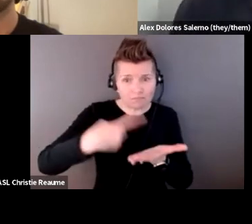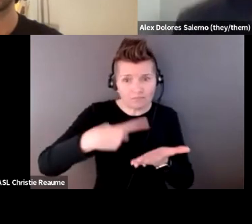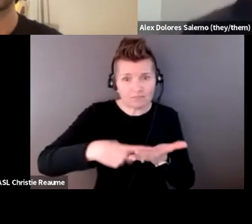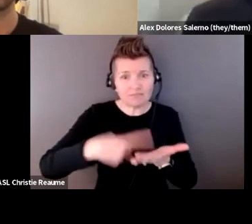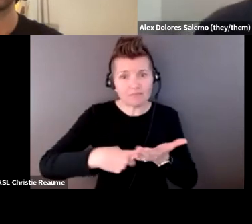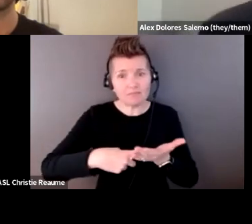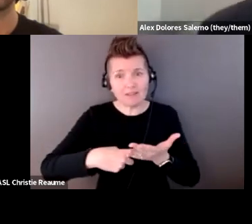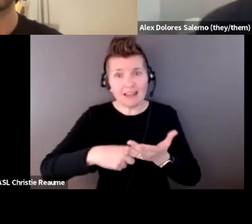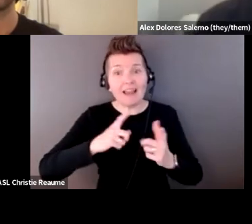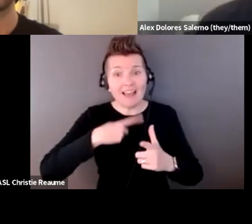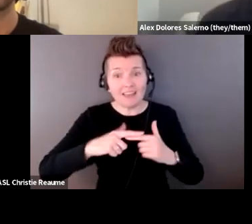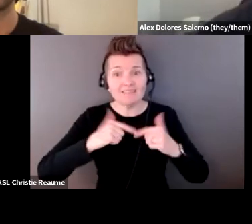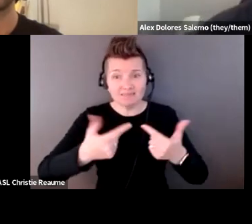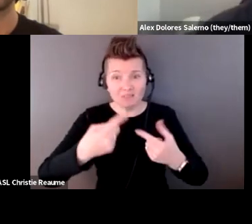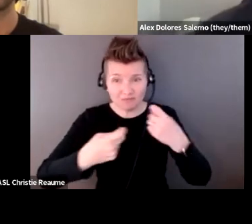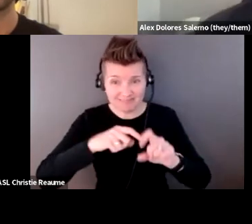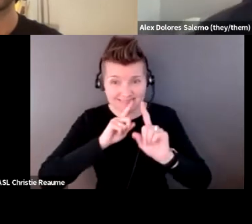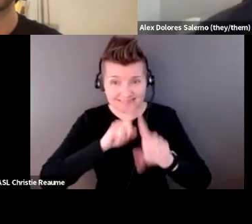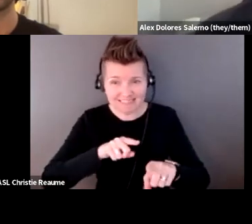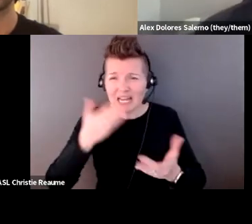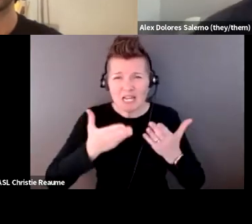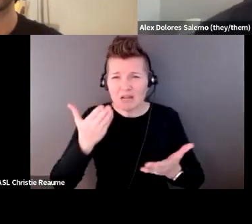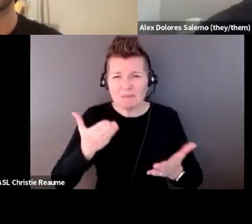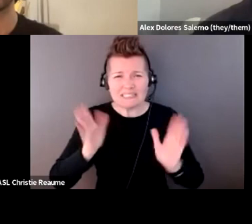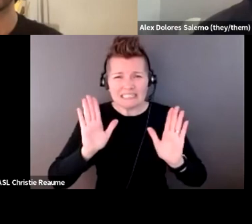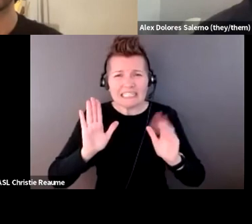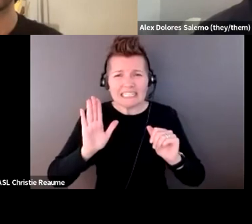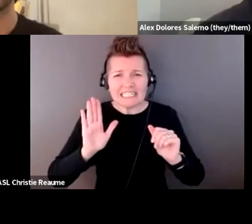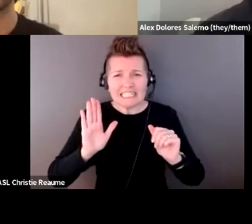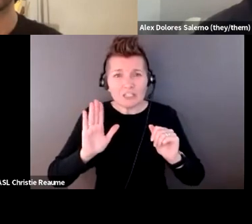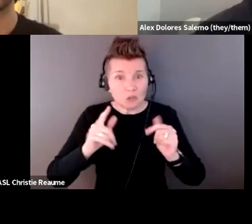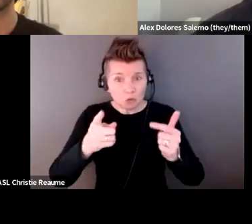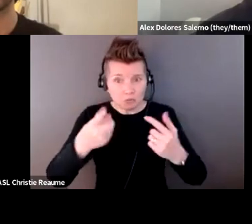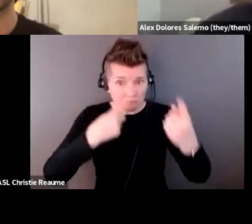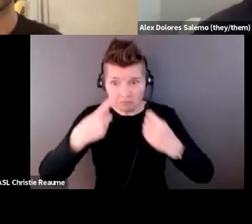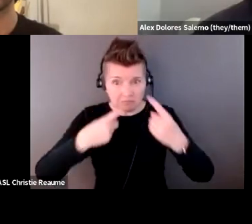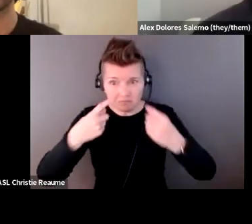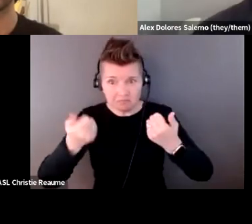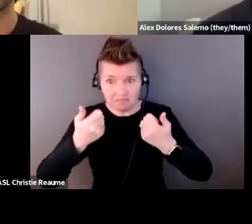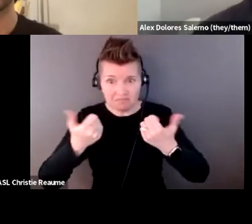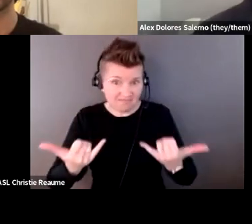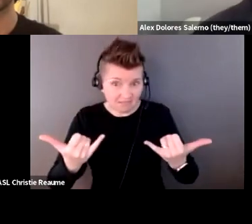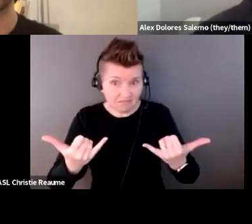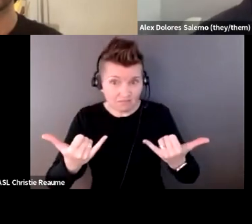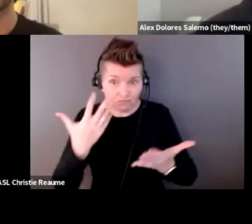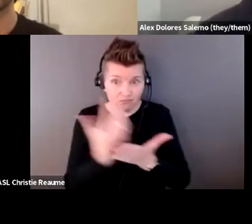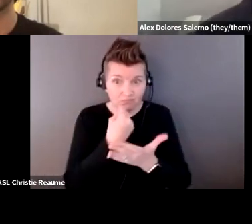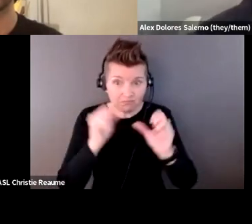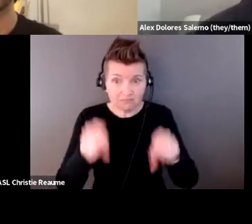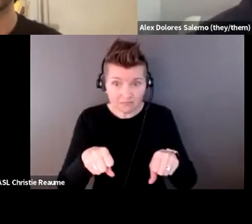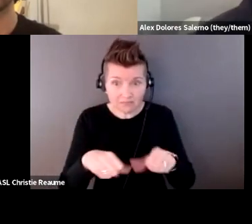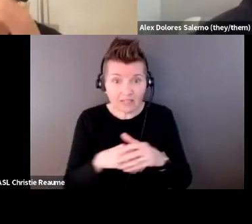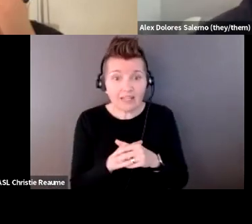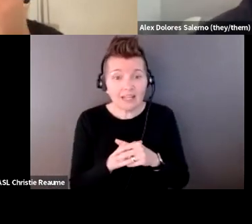I'll do is I'll just ask folks to go ahead and start asking some questions. And maybe what